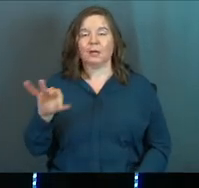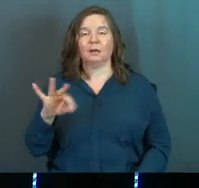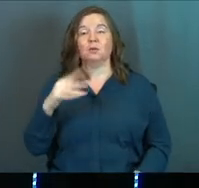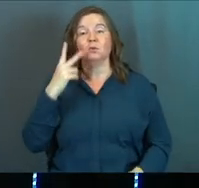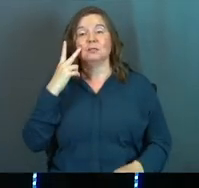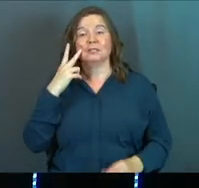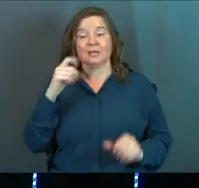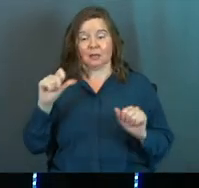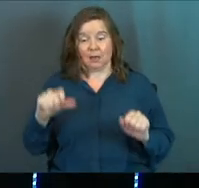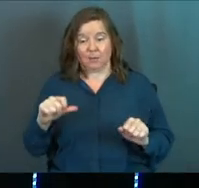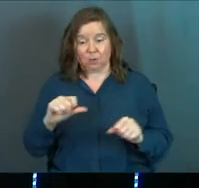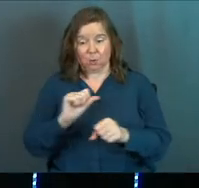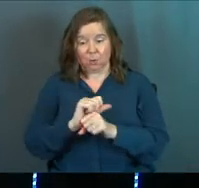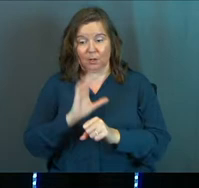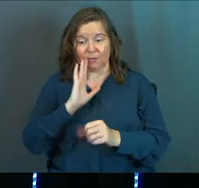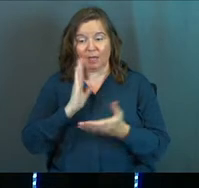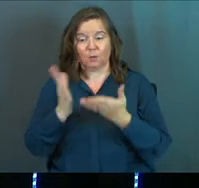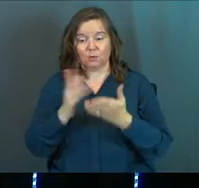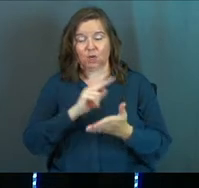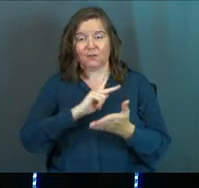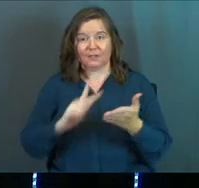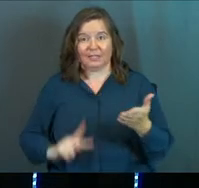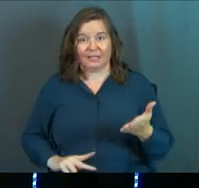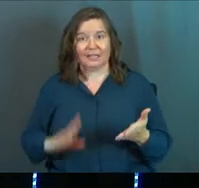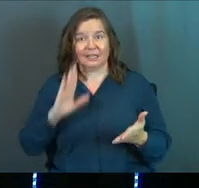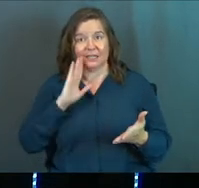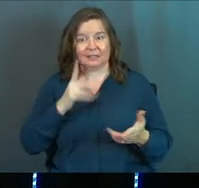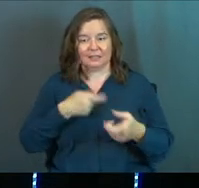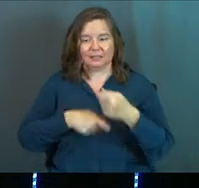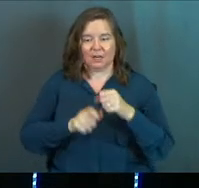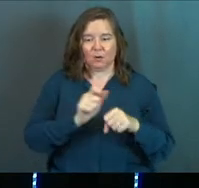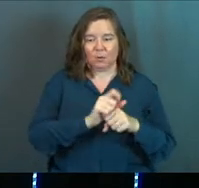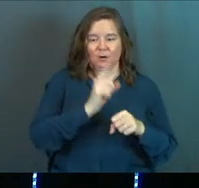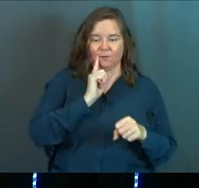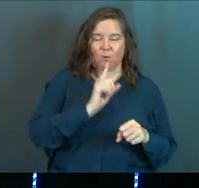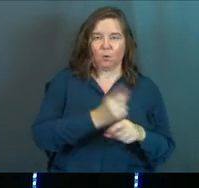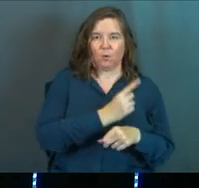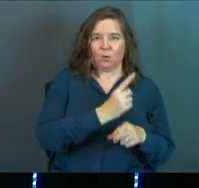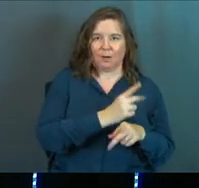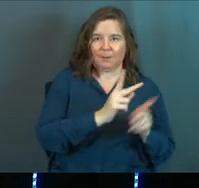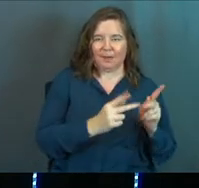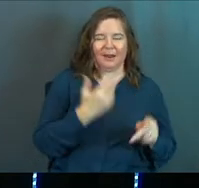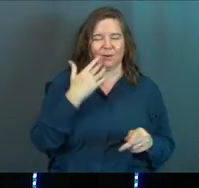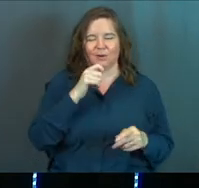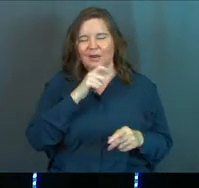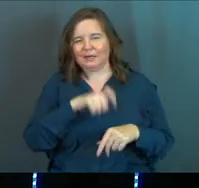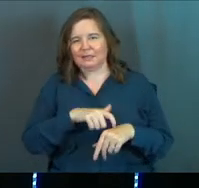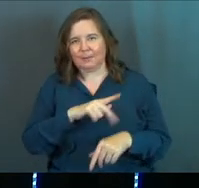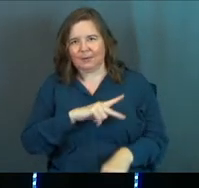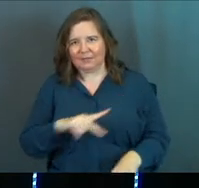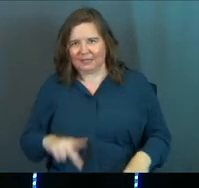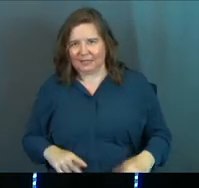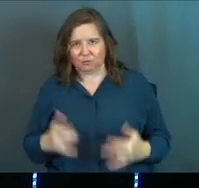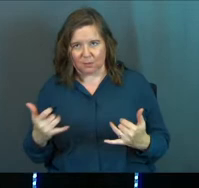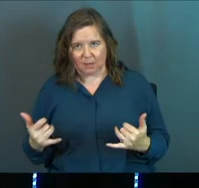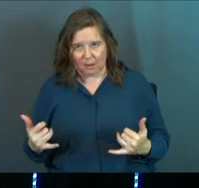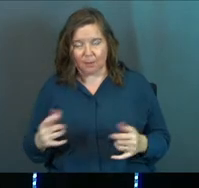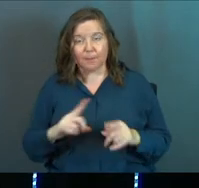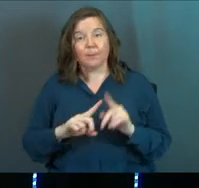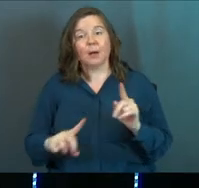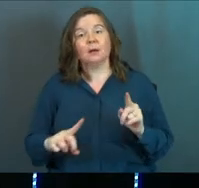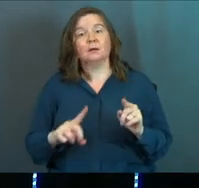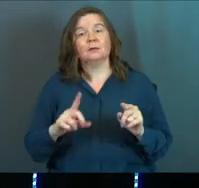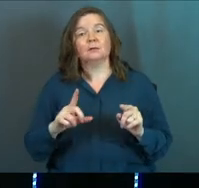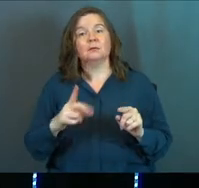truly competent workers? They will serve kings rather than working for ordinary people. I know we aren't in a time of kings right now,